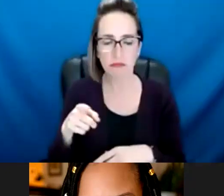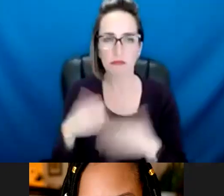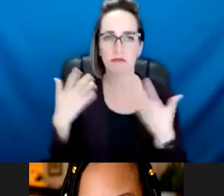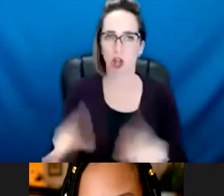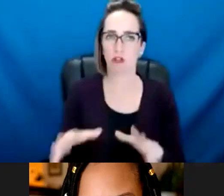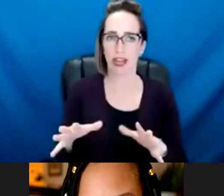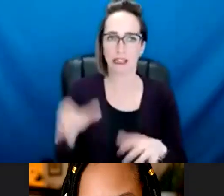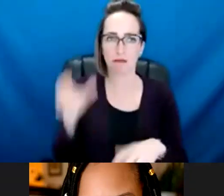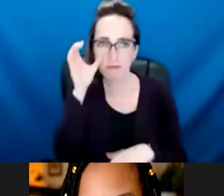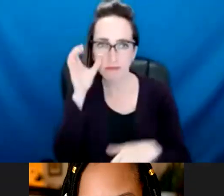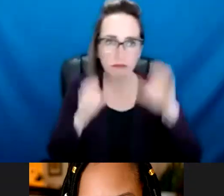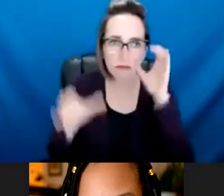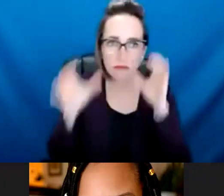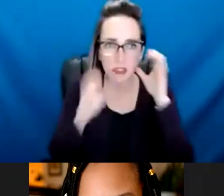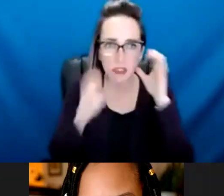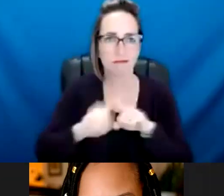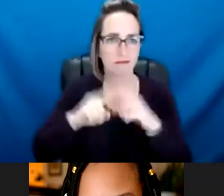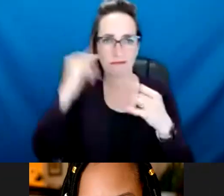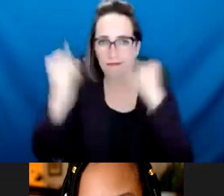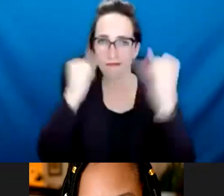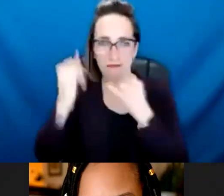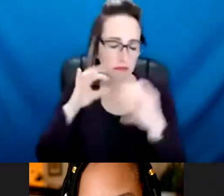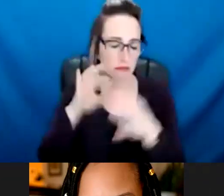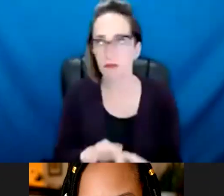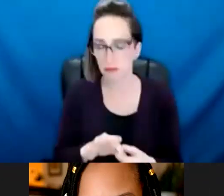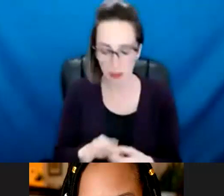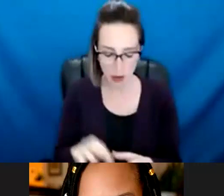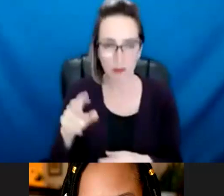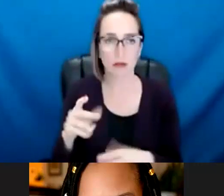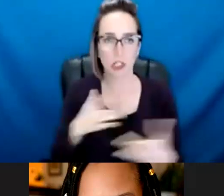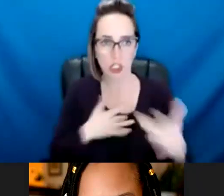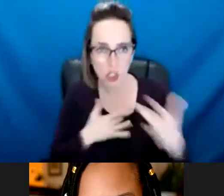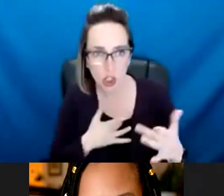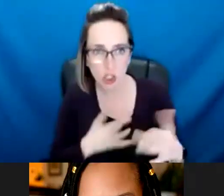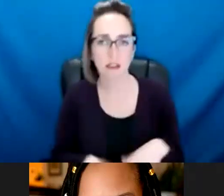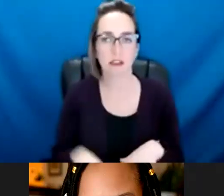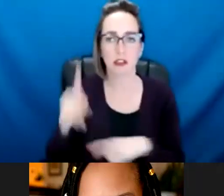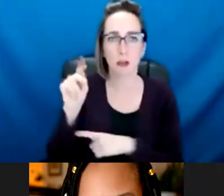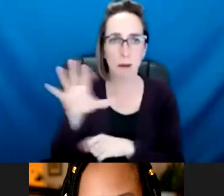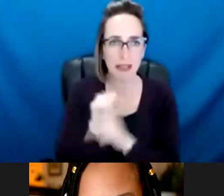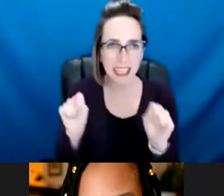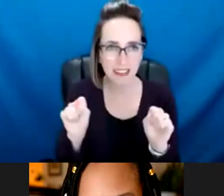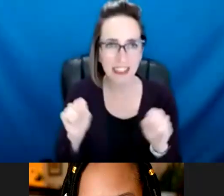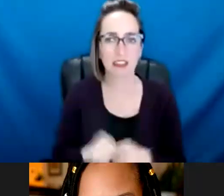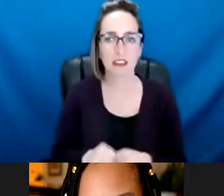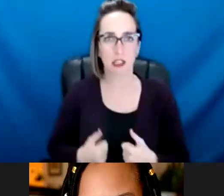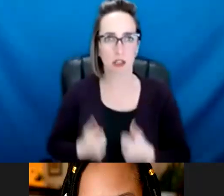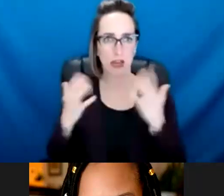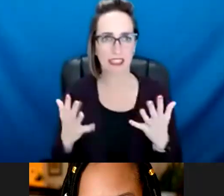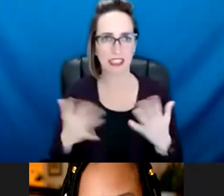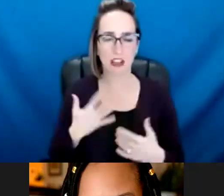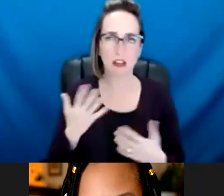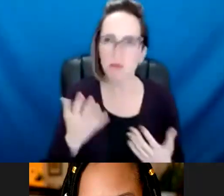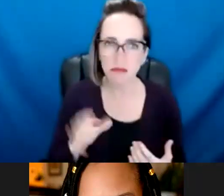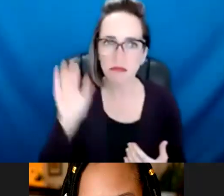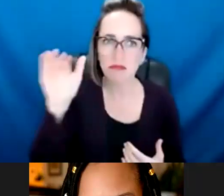their community and constituents about public safety and concerns and things that residents wanted to see change. And so these interviews